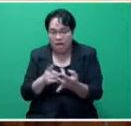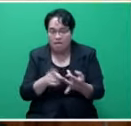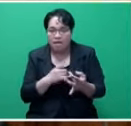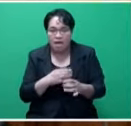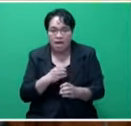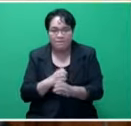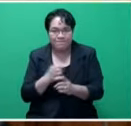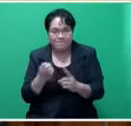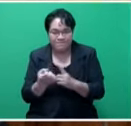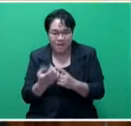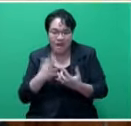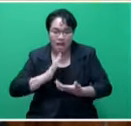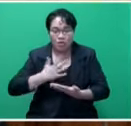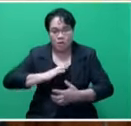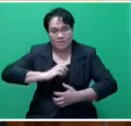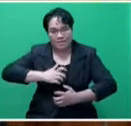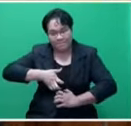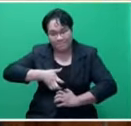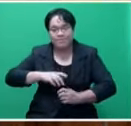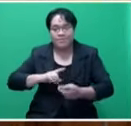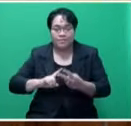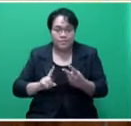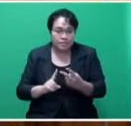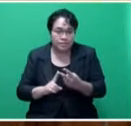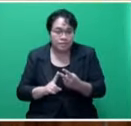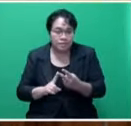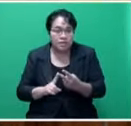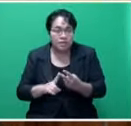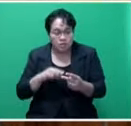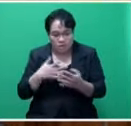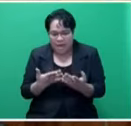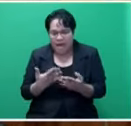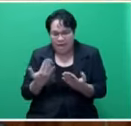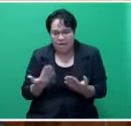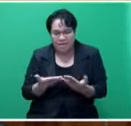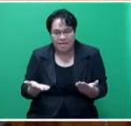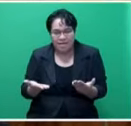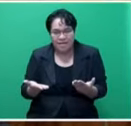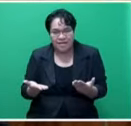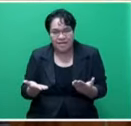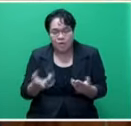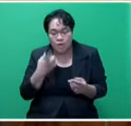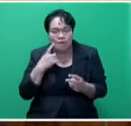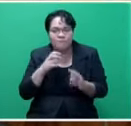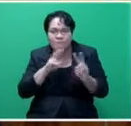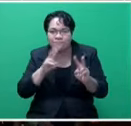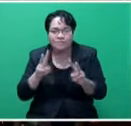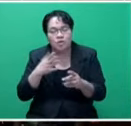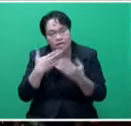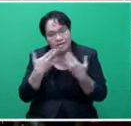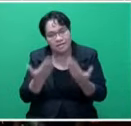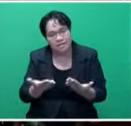mitigation and adaptation measures that we are currently seeking in our body.